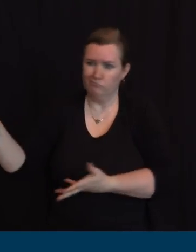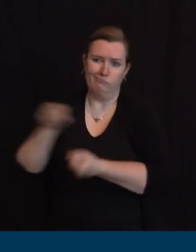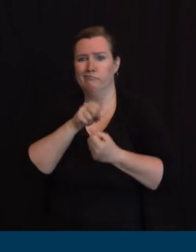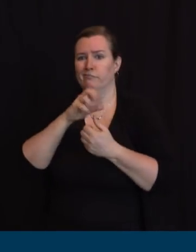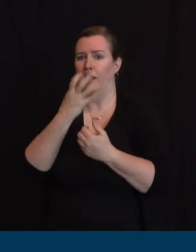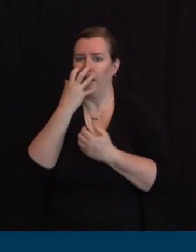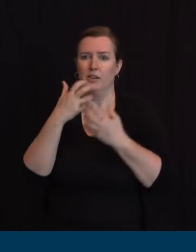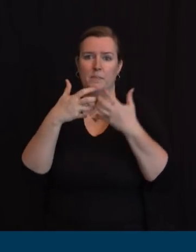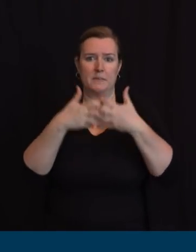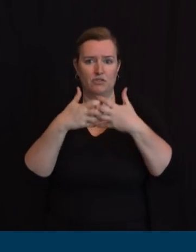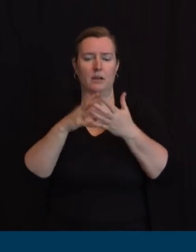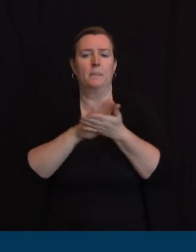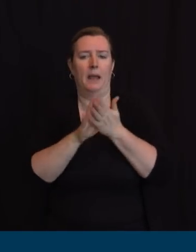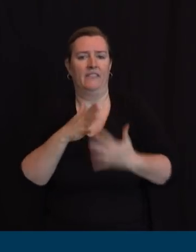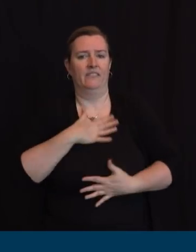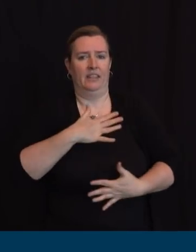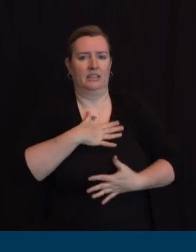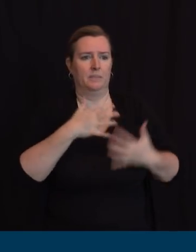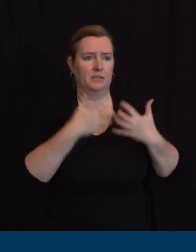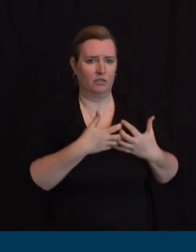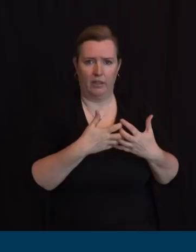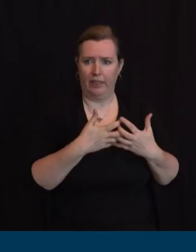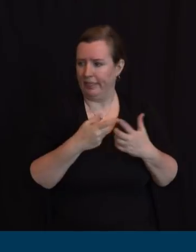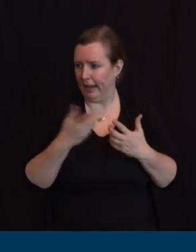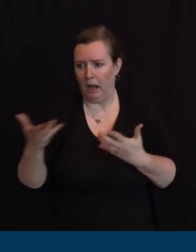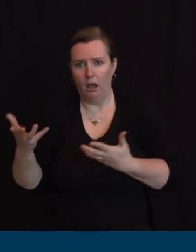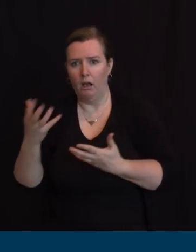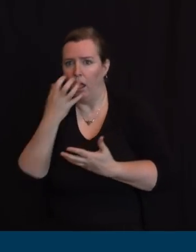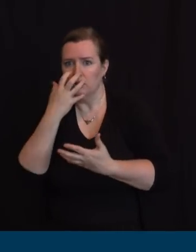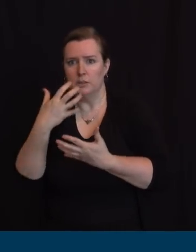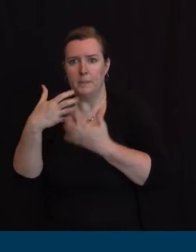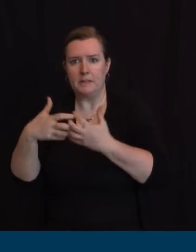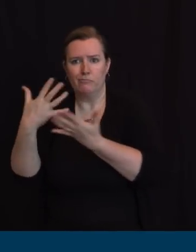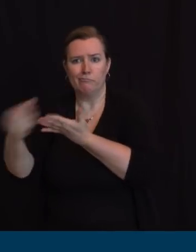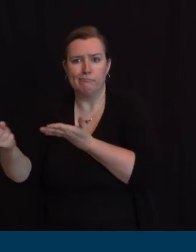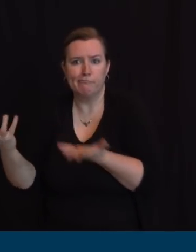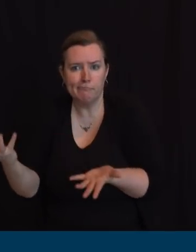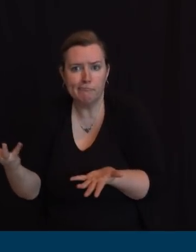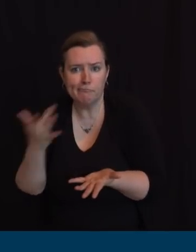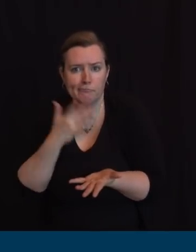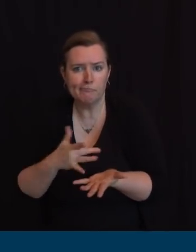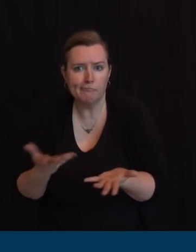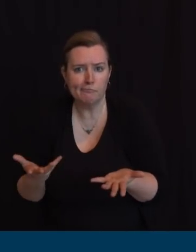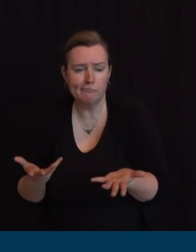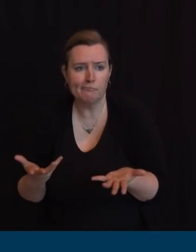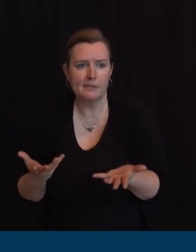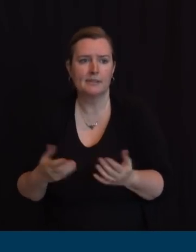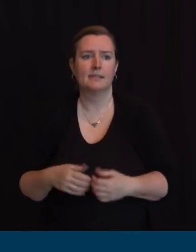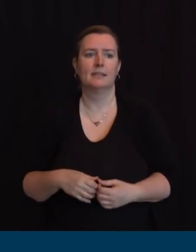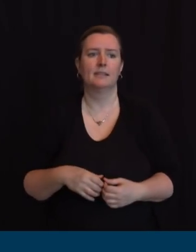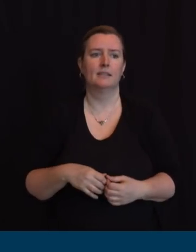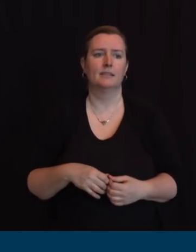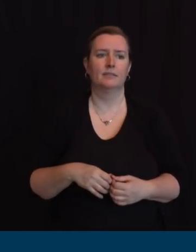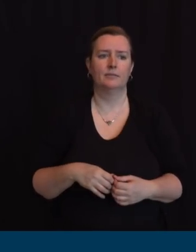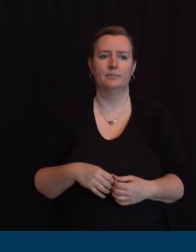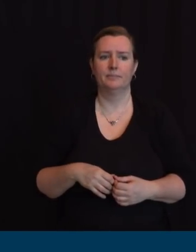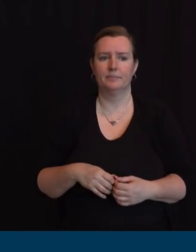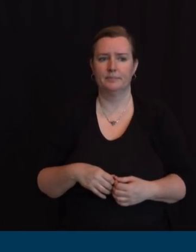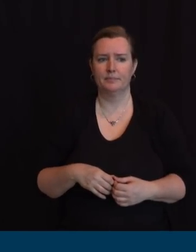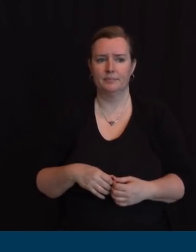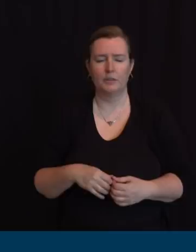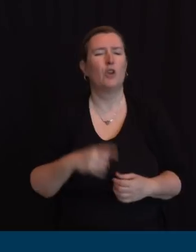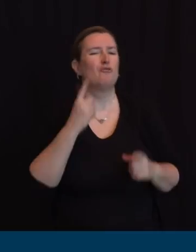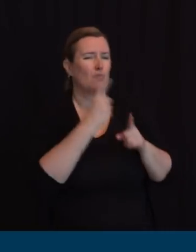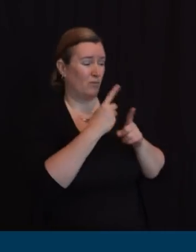it's in the ballpark for sure you're making a good comment though if the anesthesia machines are effective do we need